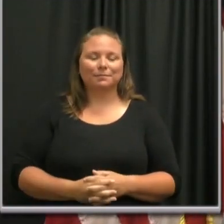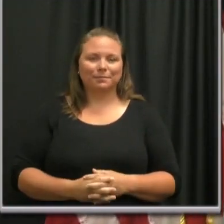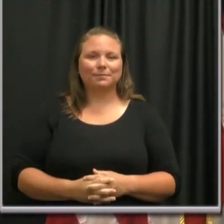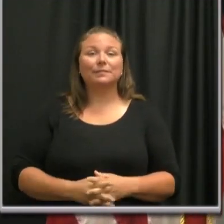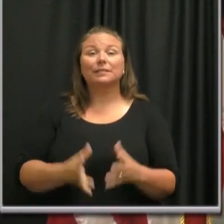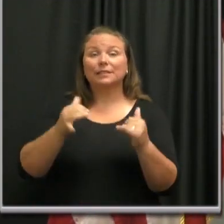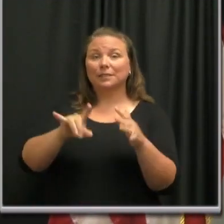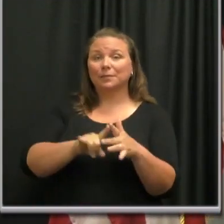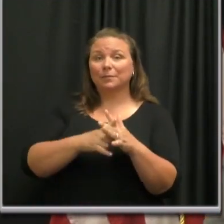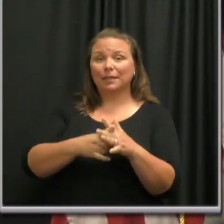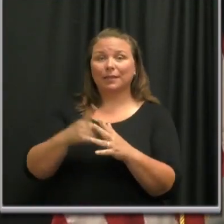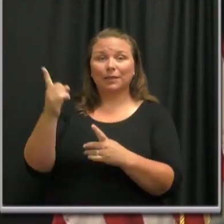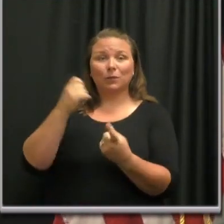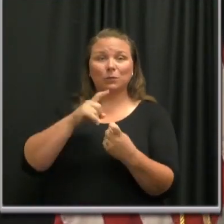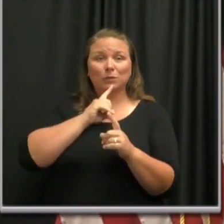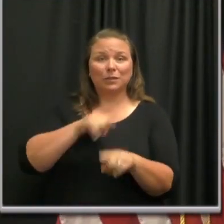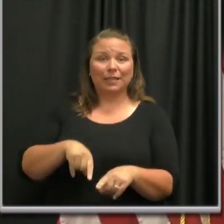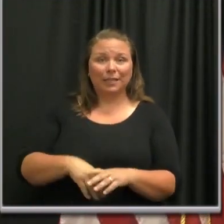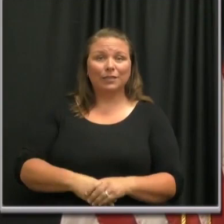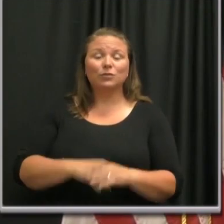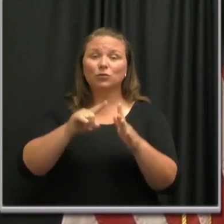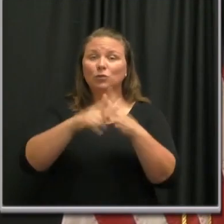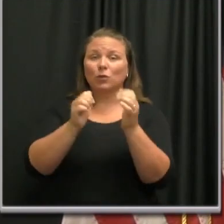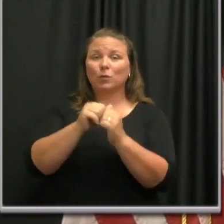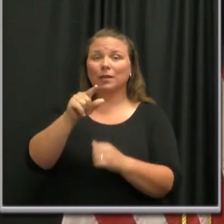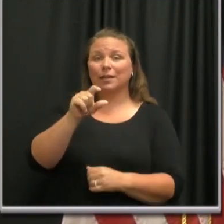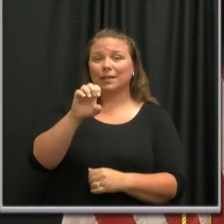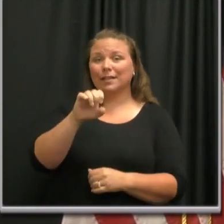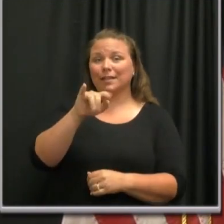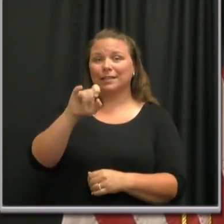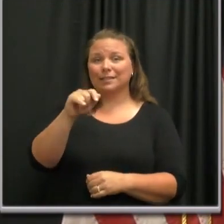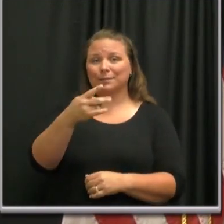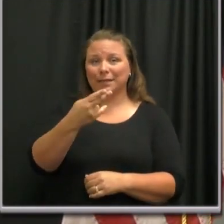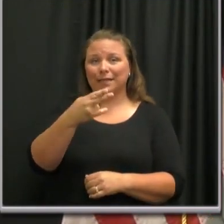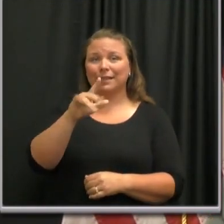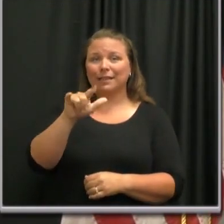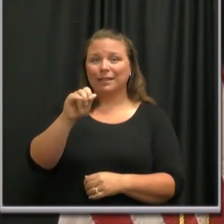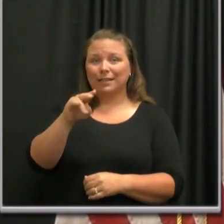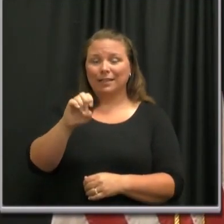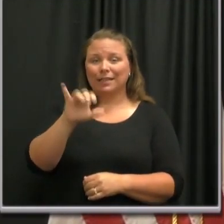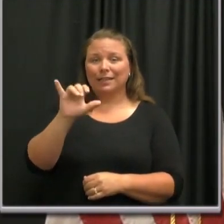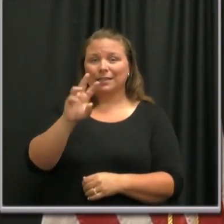We'll now begin taking media questions, starting with Elizabeth Lane at WKRN.